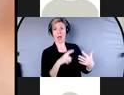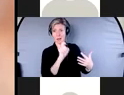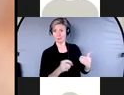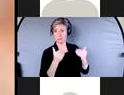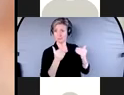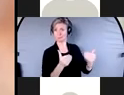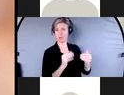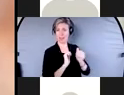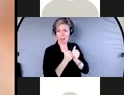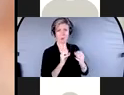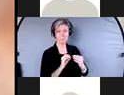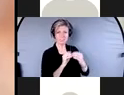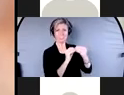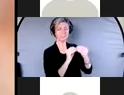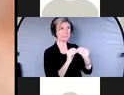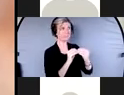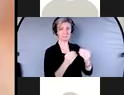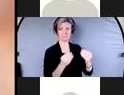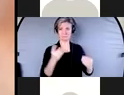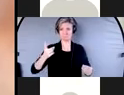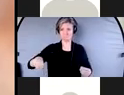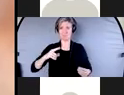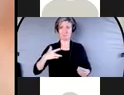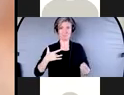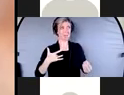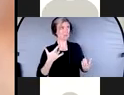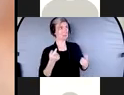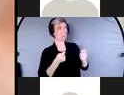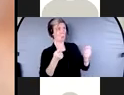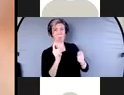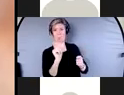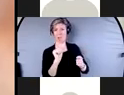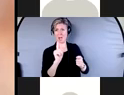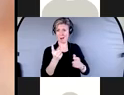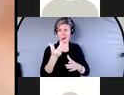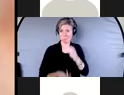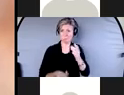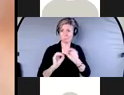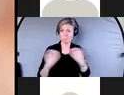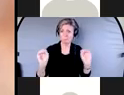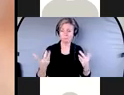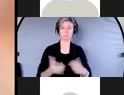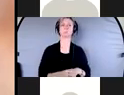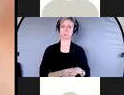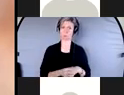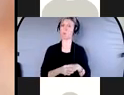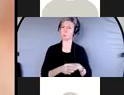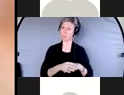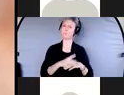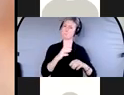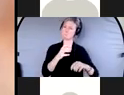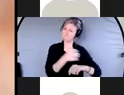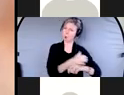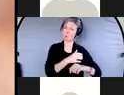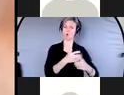control. They don't know what to do or how to say anything. So that is a big factor and financial power